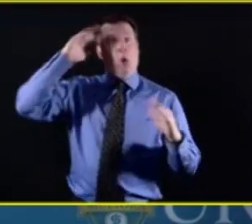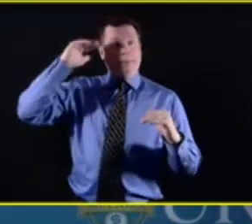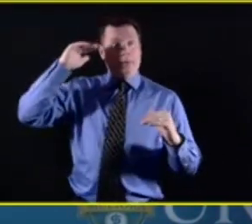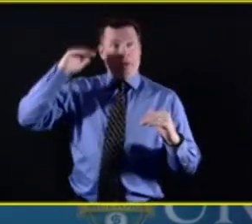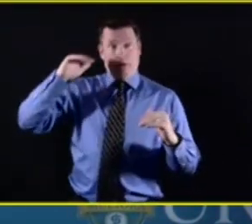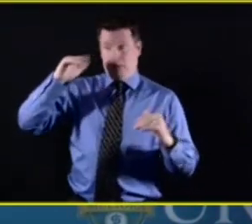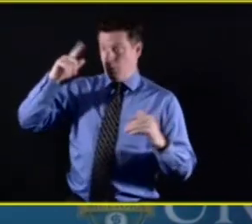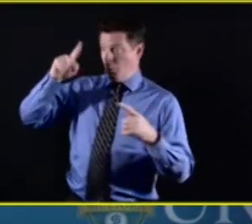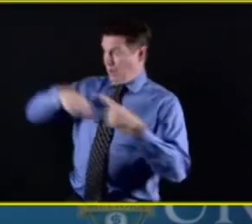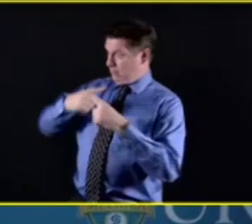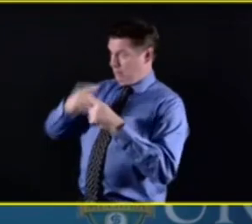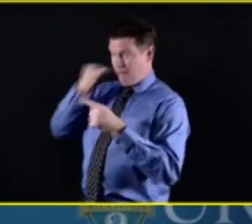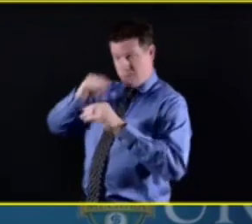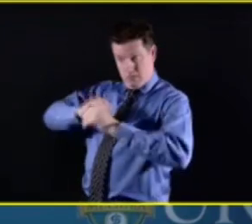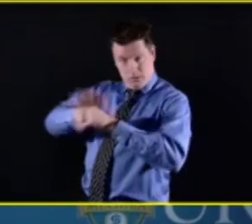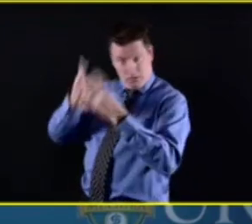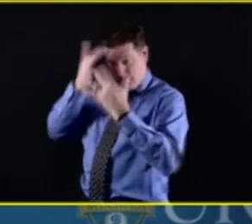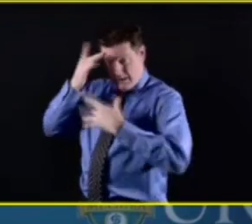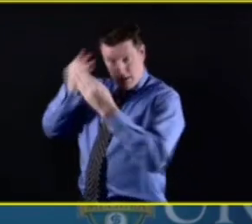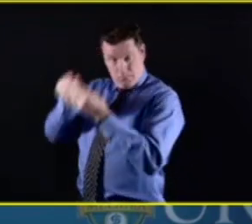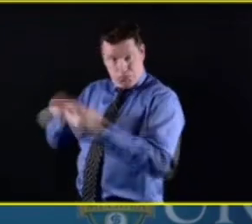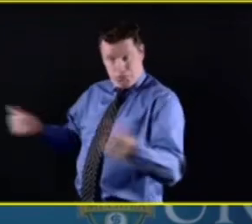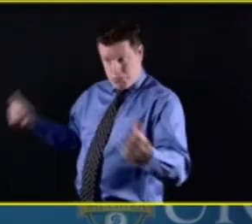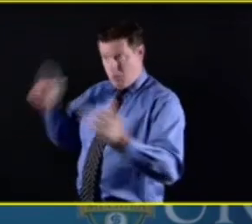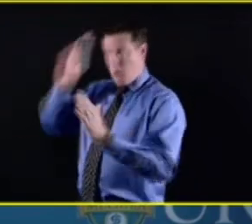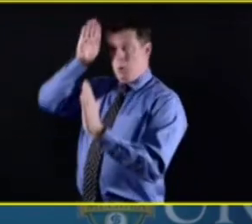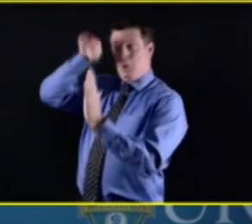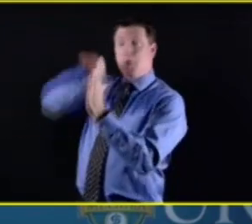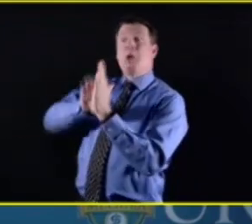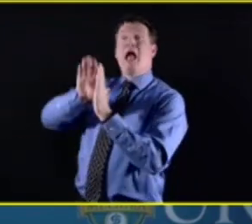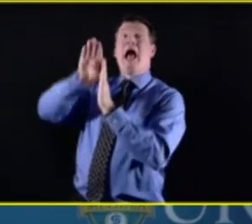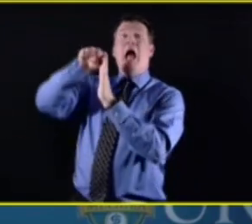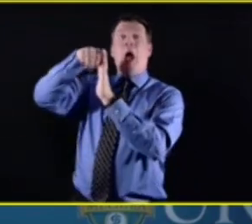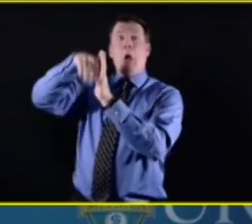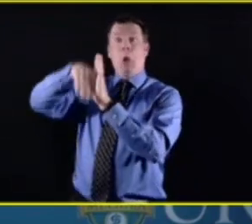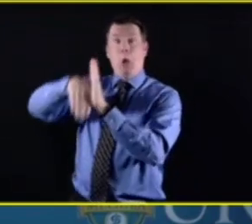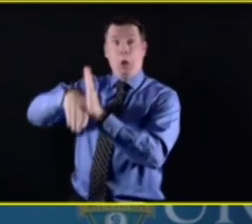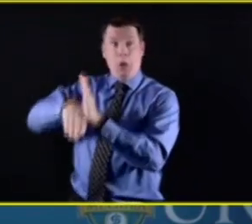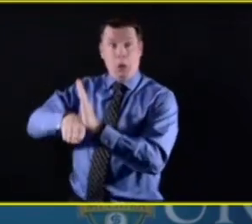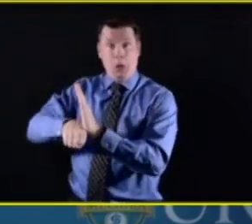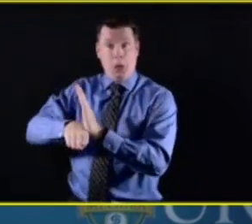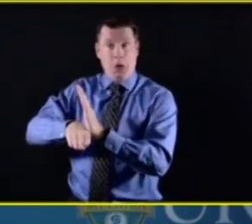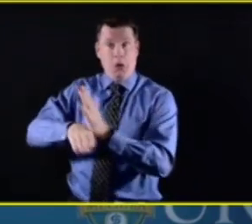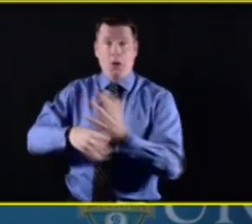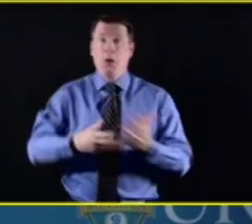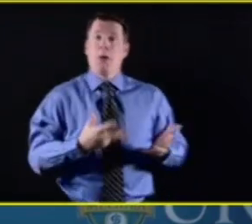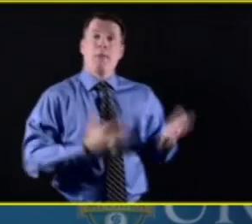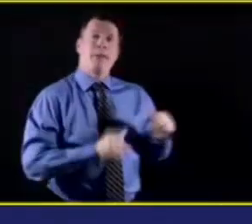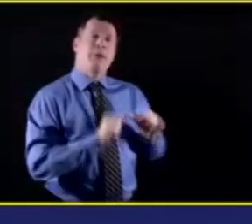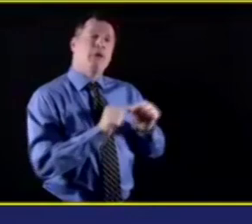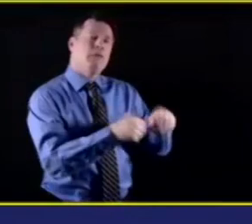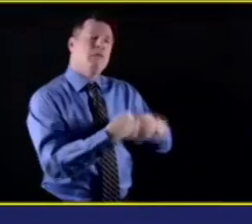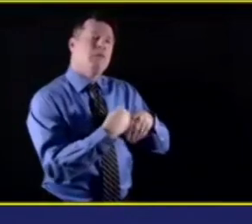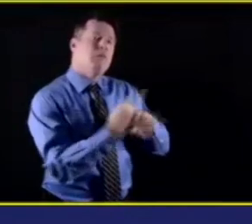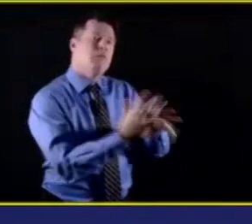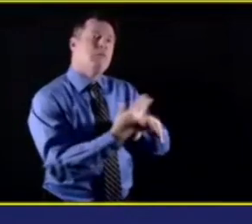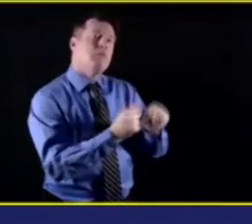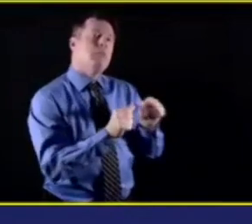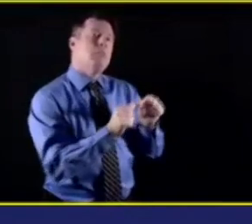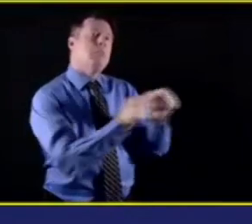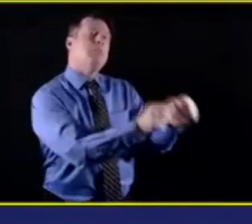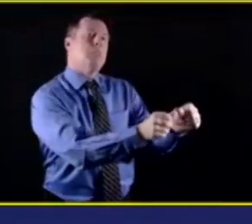have some cautions about our ability to use those kinds of services in some segments of the population.